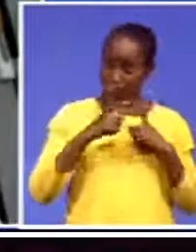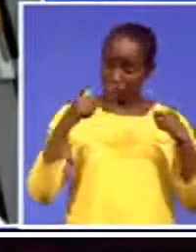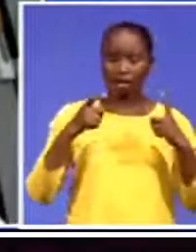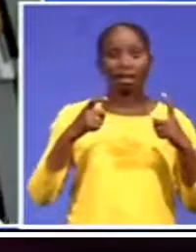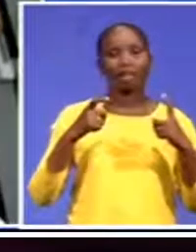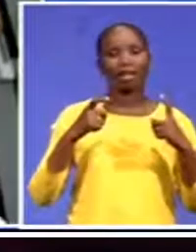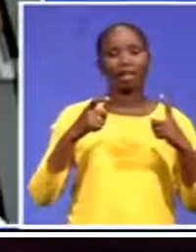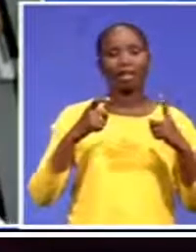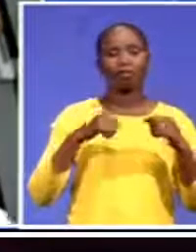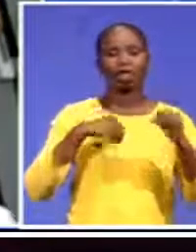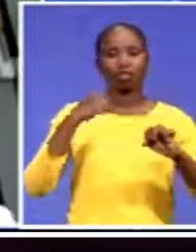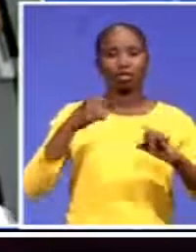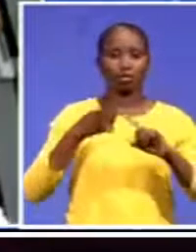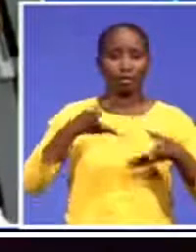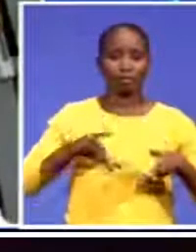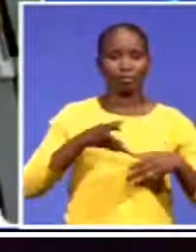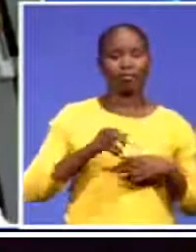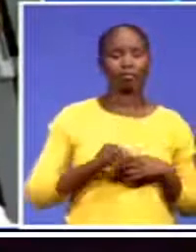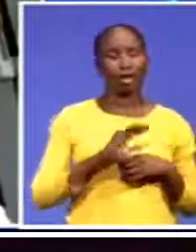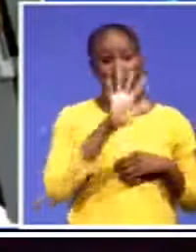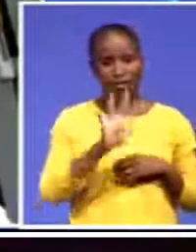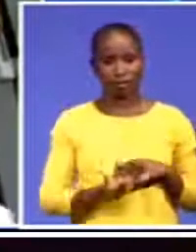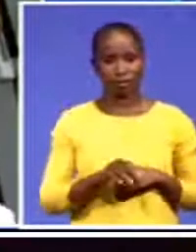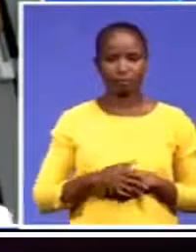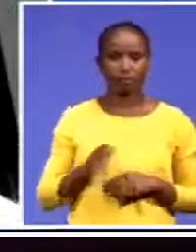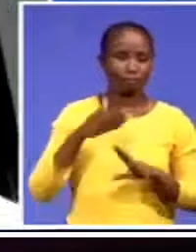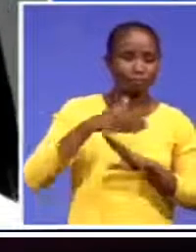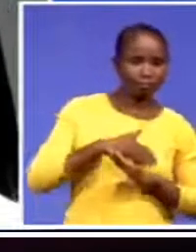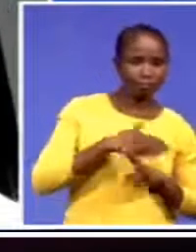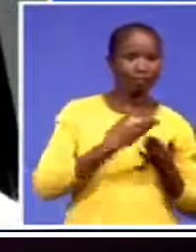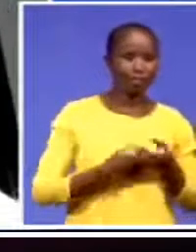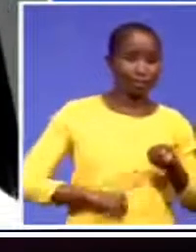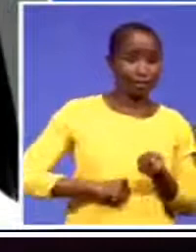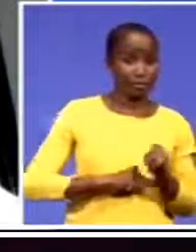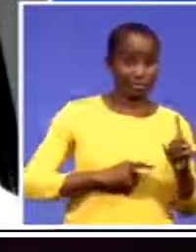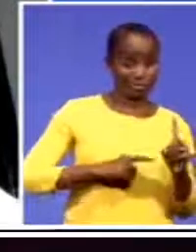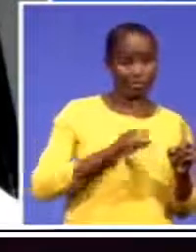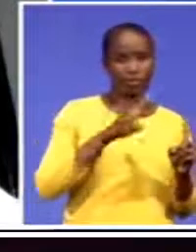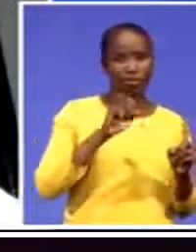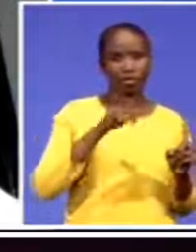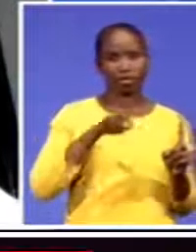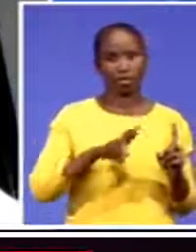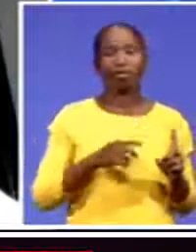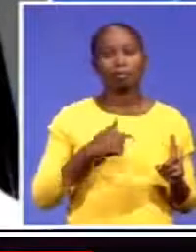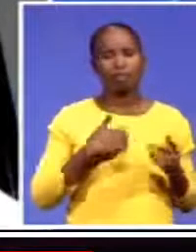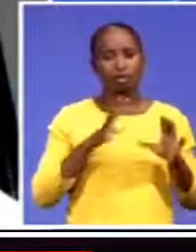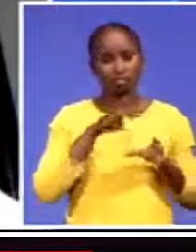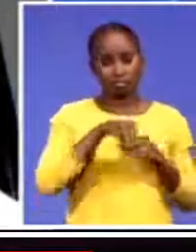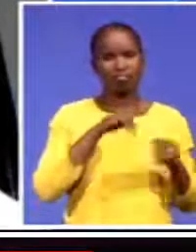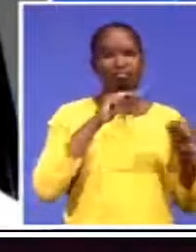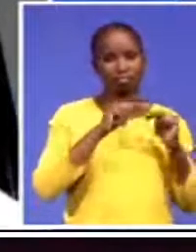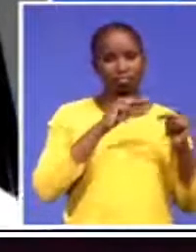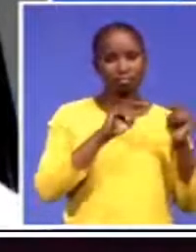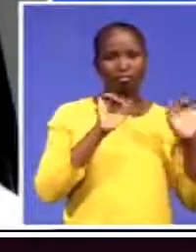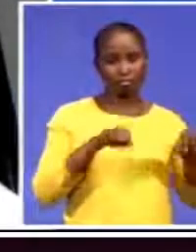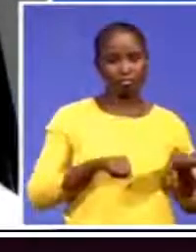I'd just like to come in there just to support what Victor was saying. I was in Glasgow for these negotiations. And when you really look at the